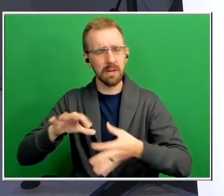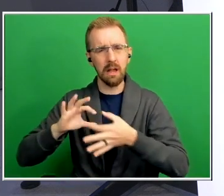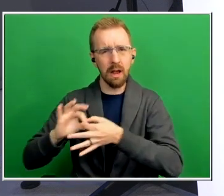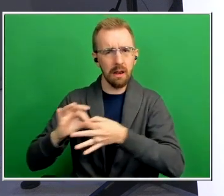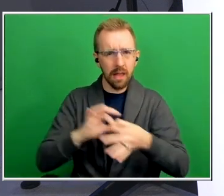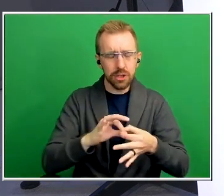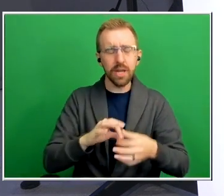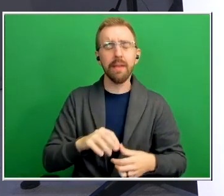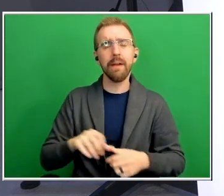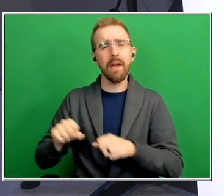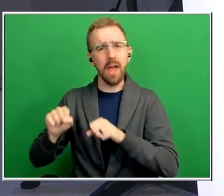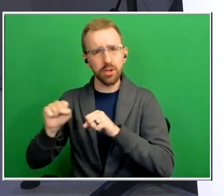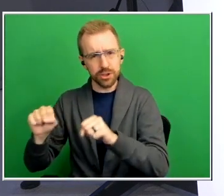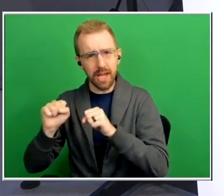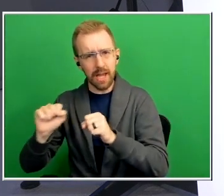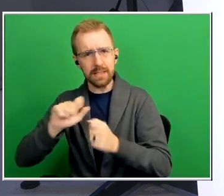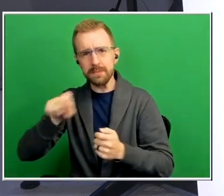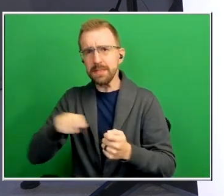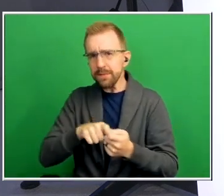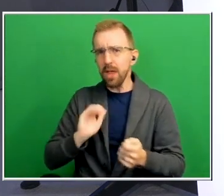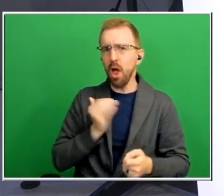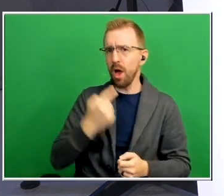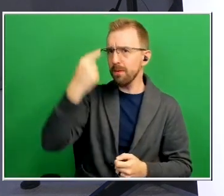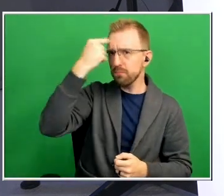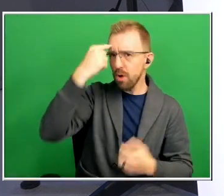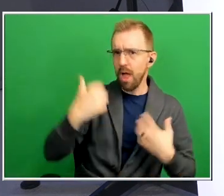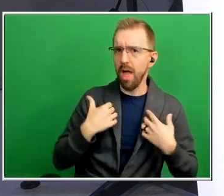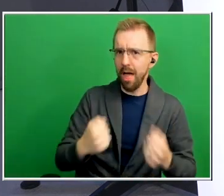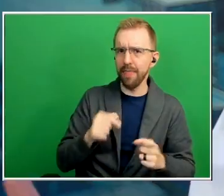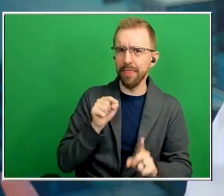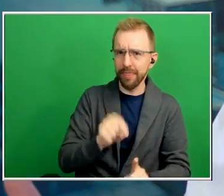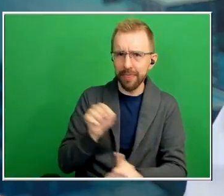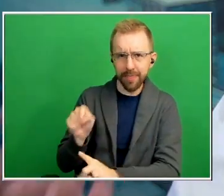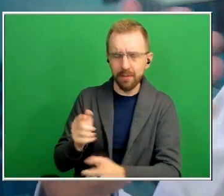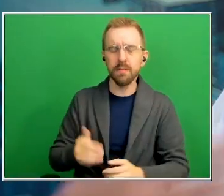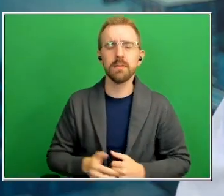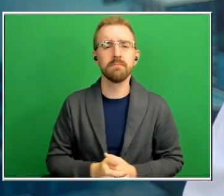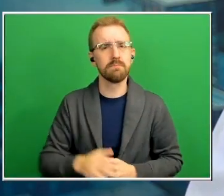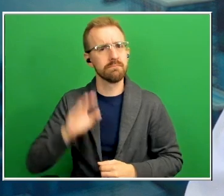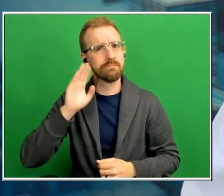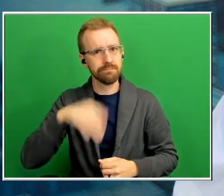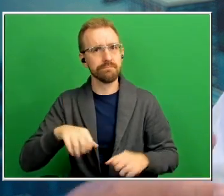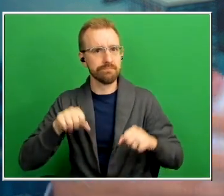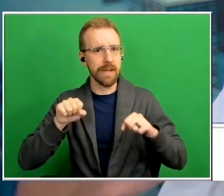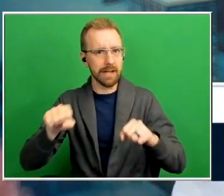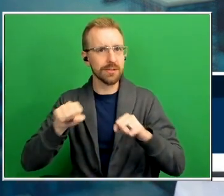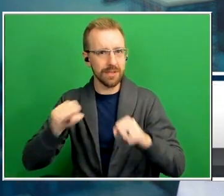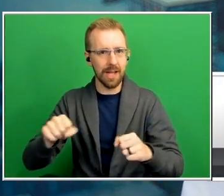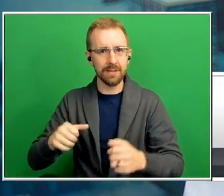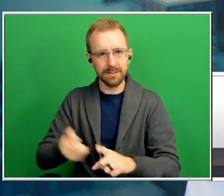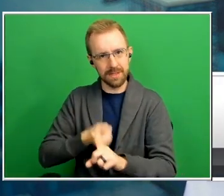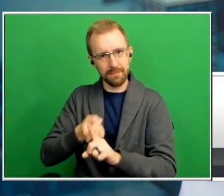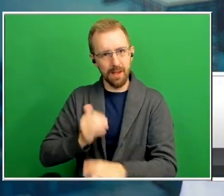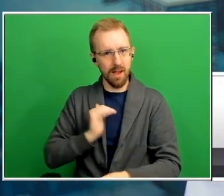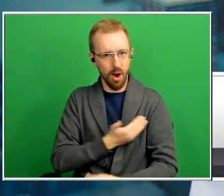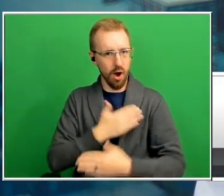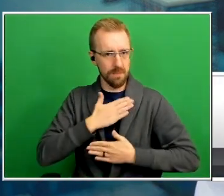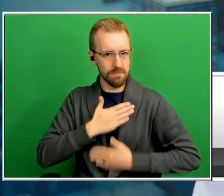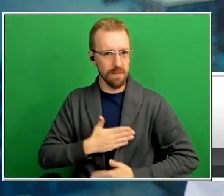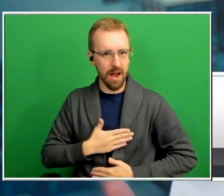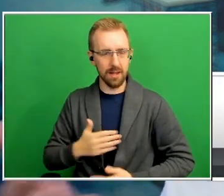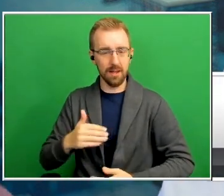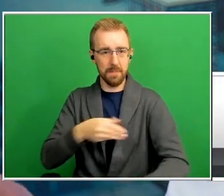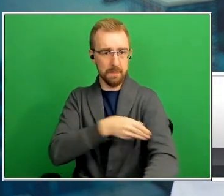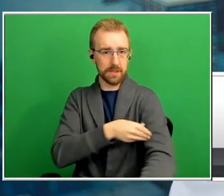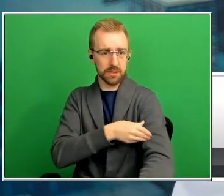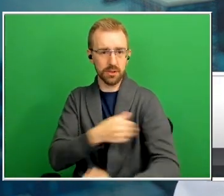specifically our brain health yeah so as you say we know exercise has a big impact on our body you know it strengthens our mouth muscles and